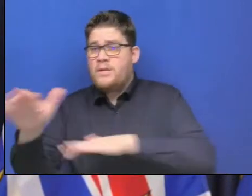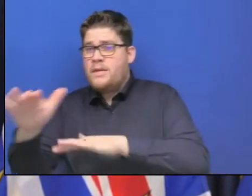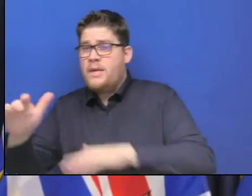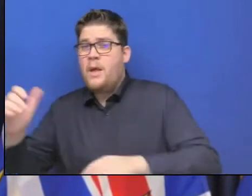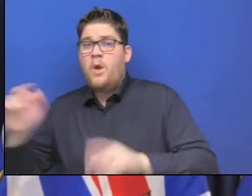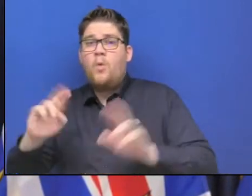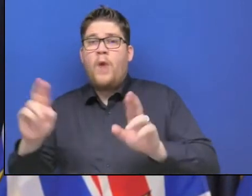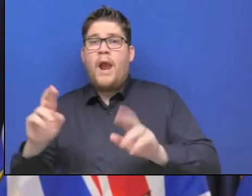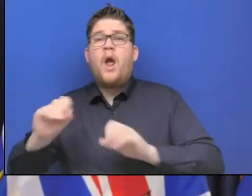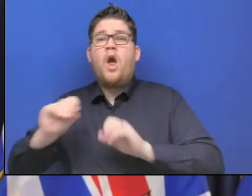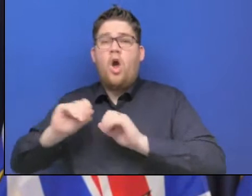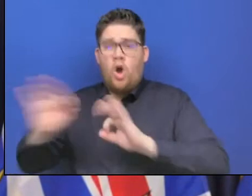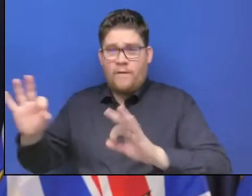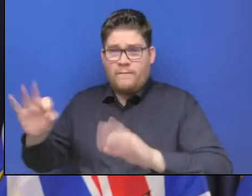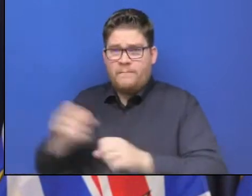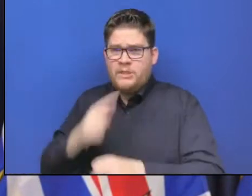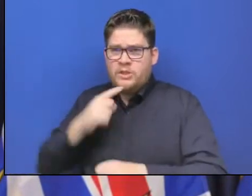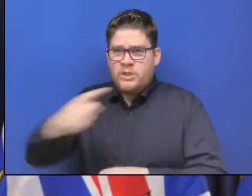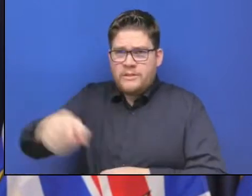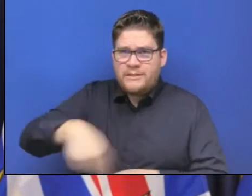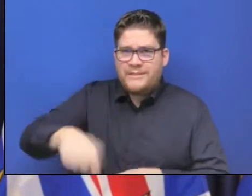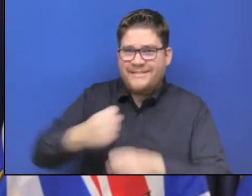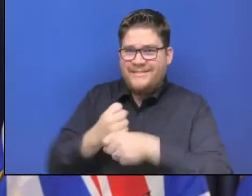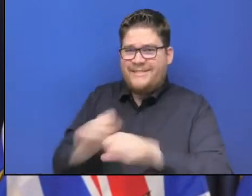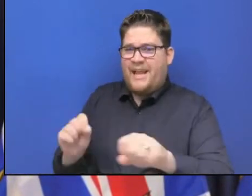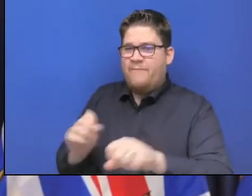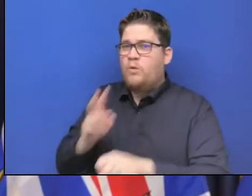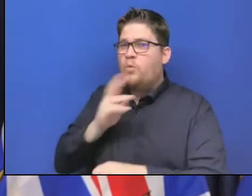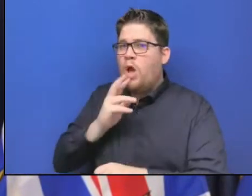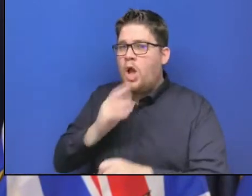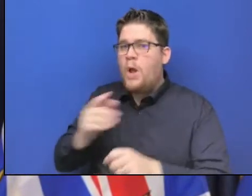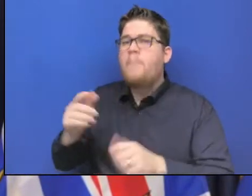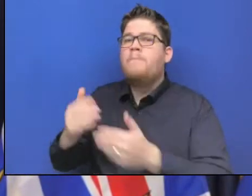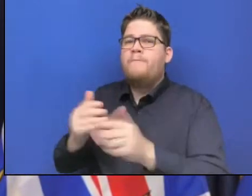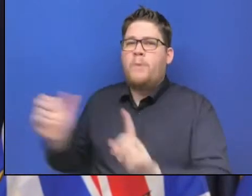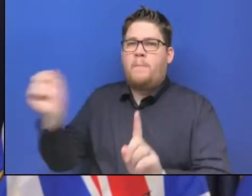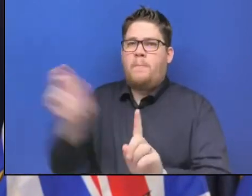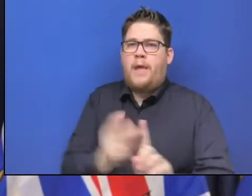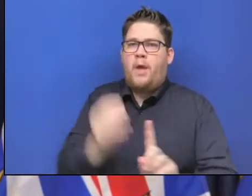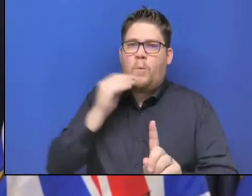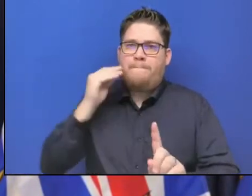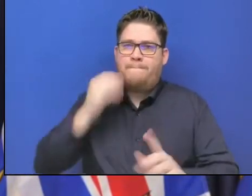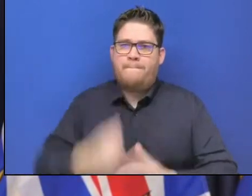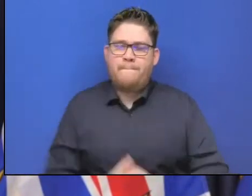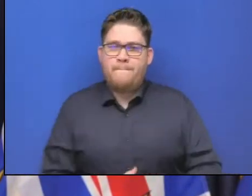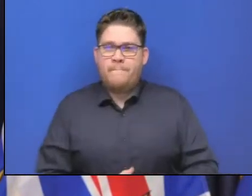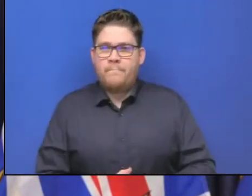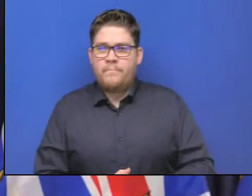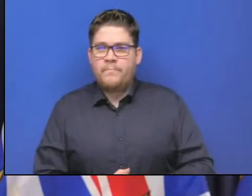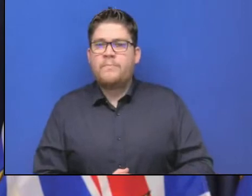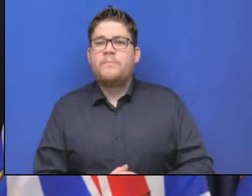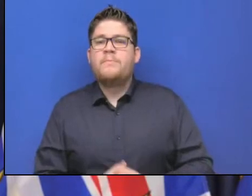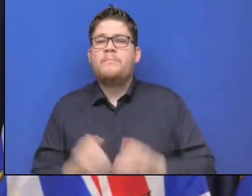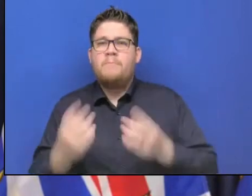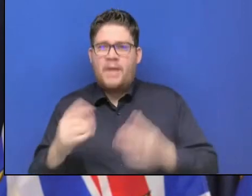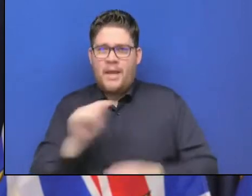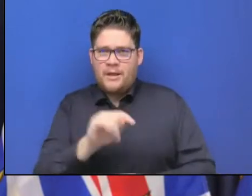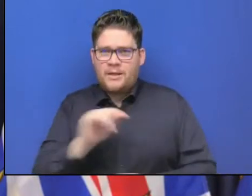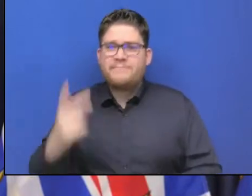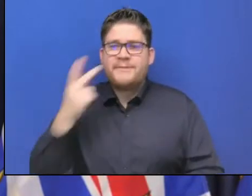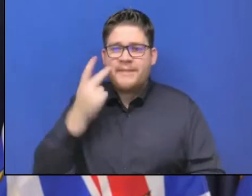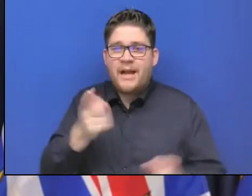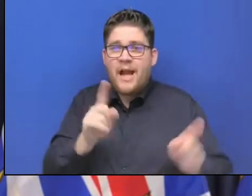return safely. And that includes water. It may well be that in a number of instances, and we have seen those where a boil water